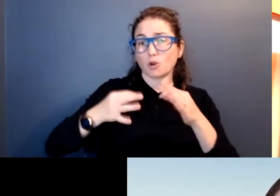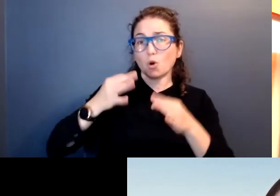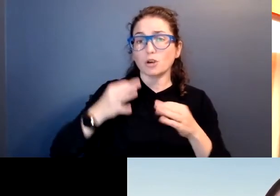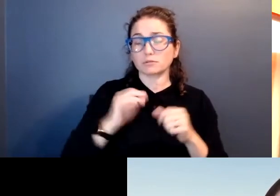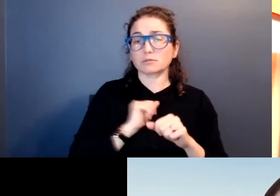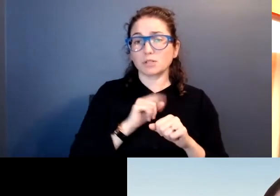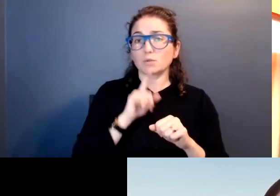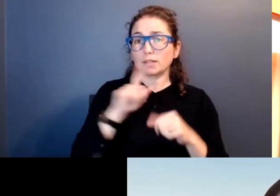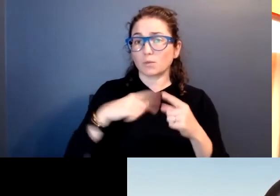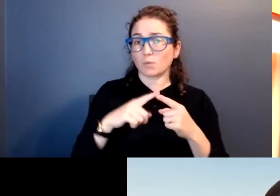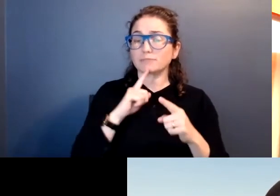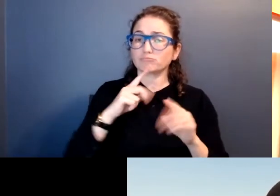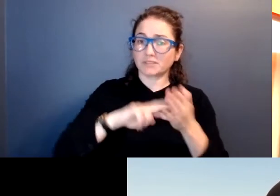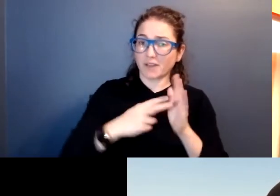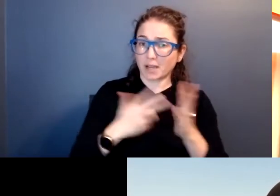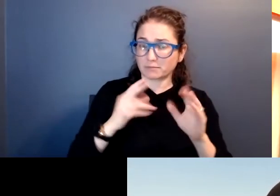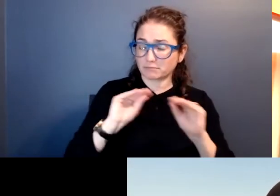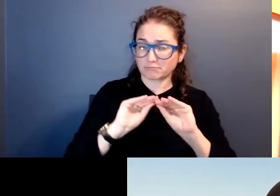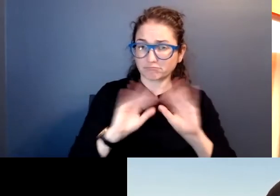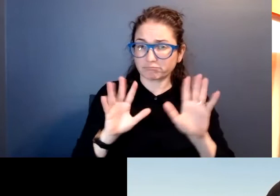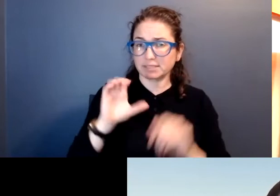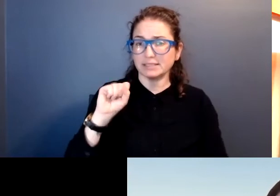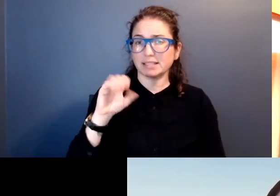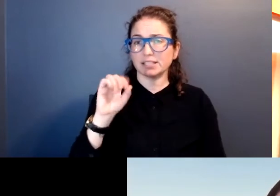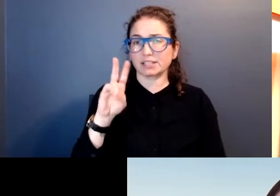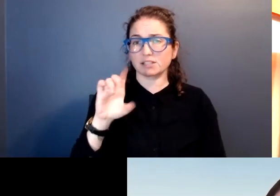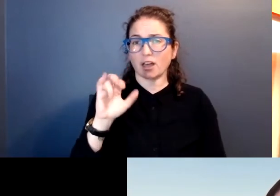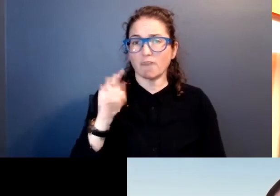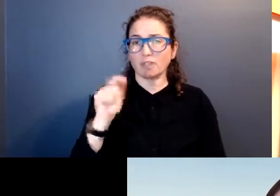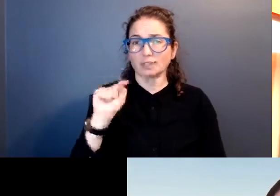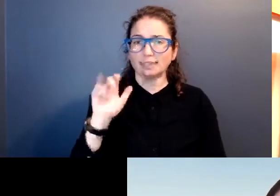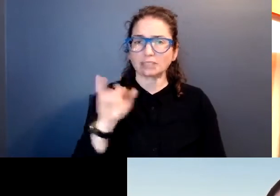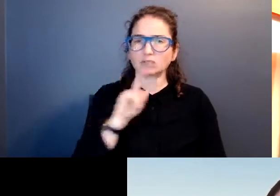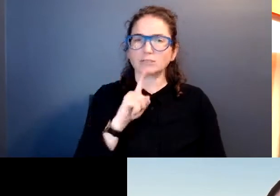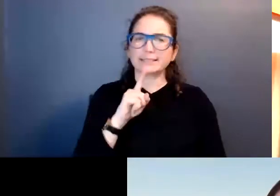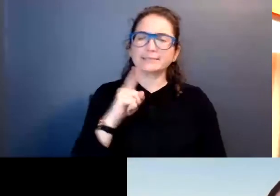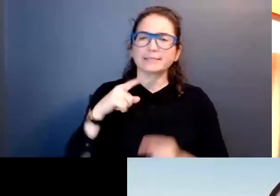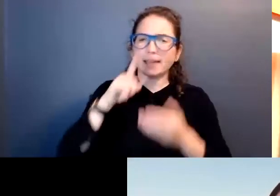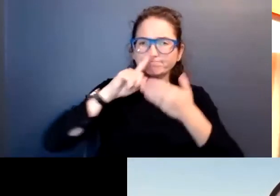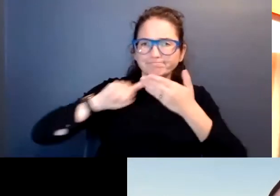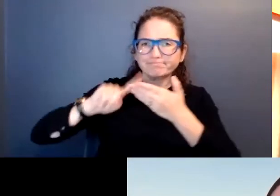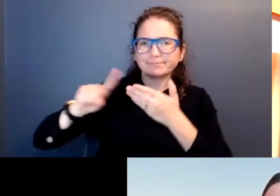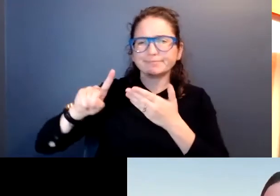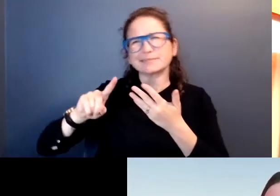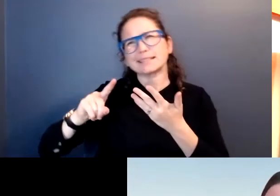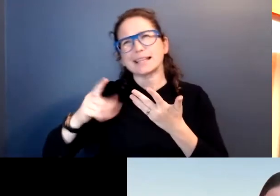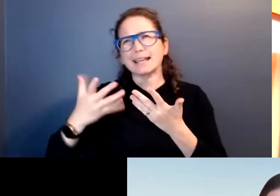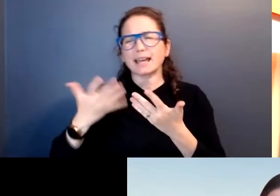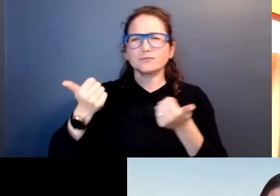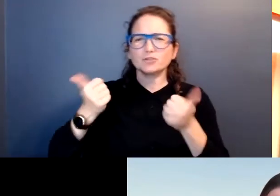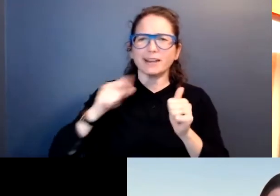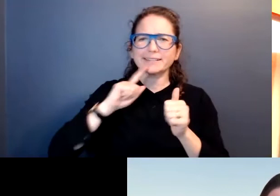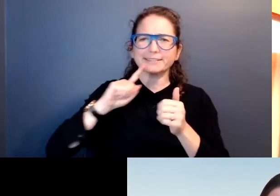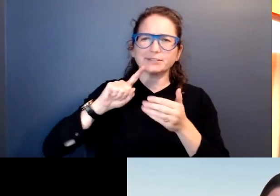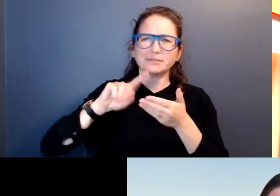defining sovereignty really looks at, you know, kind of chipping away at